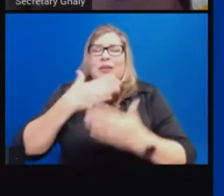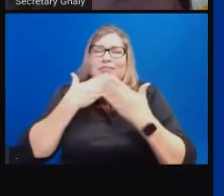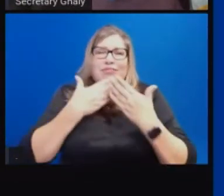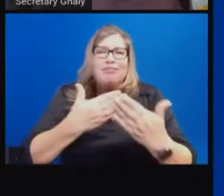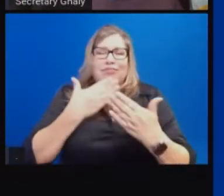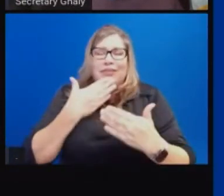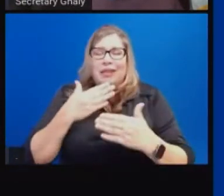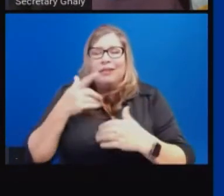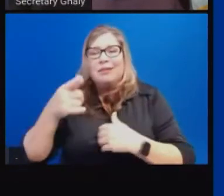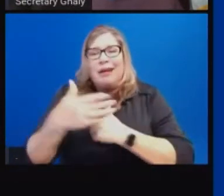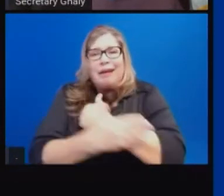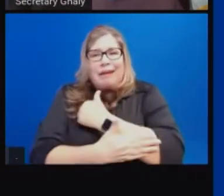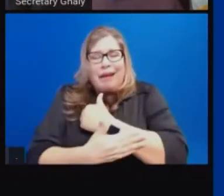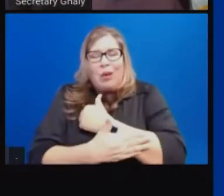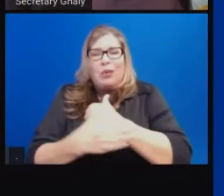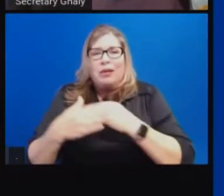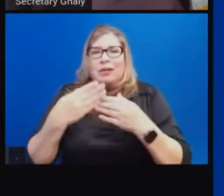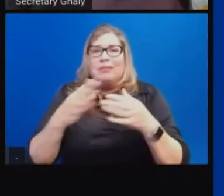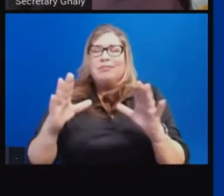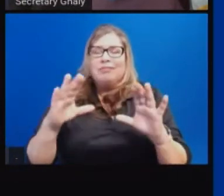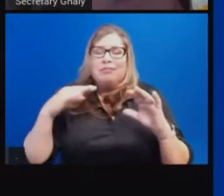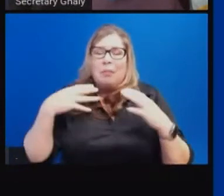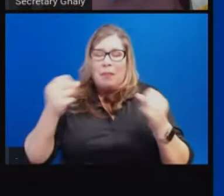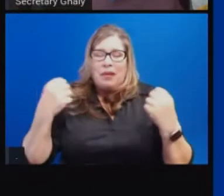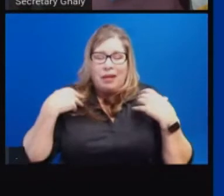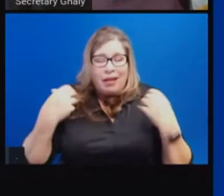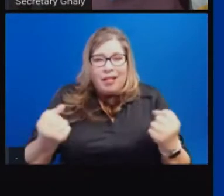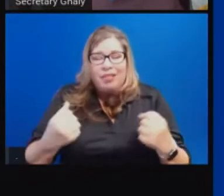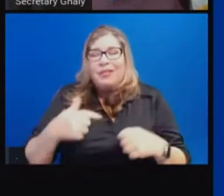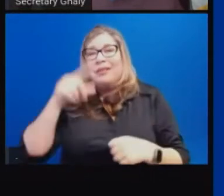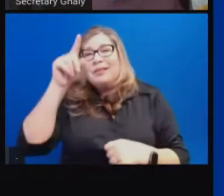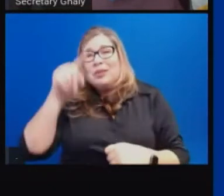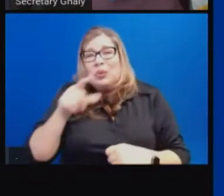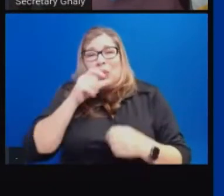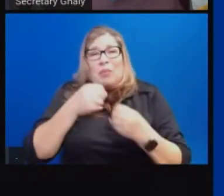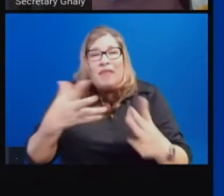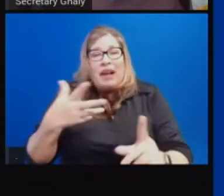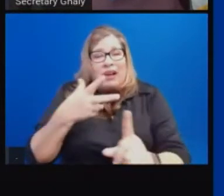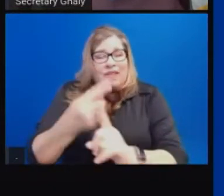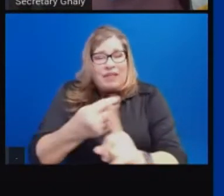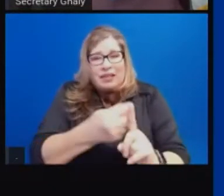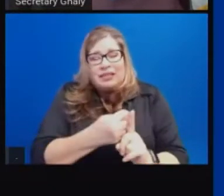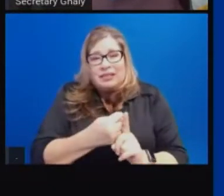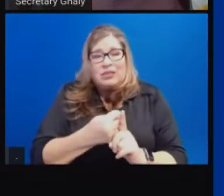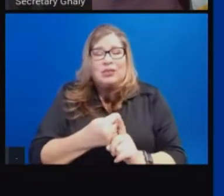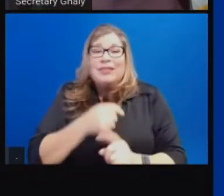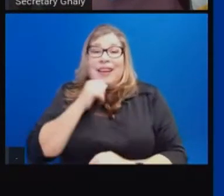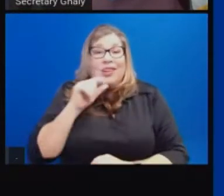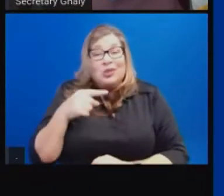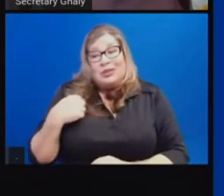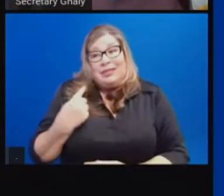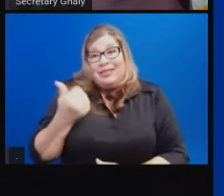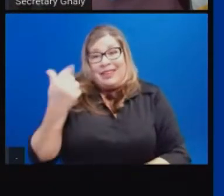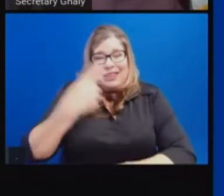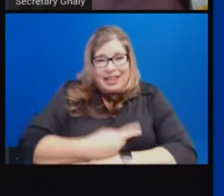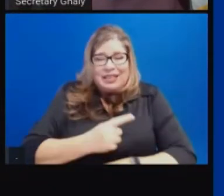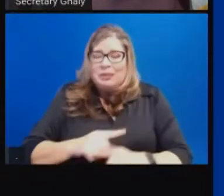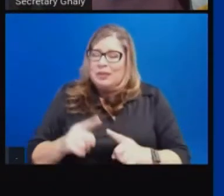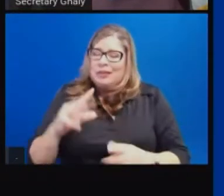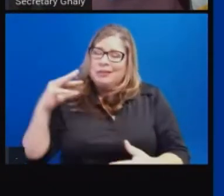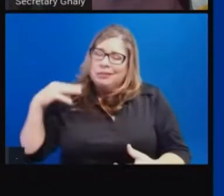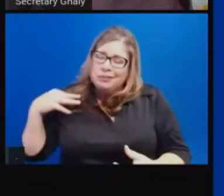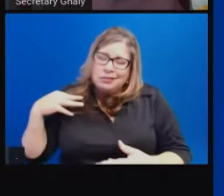partnerships that did a tremendous amount of work, not just in those 10 days, but over the past week,